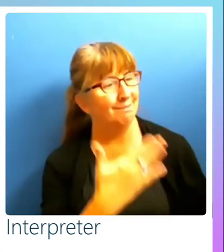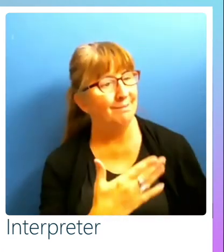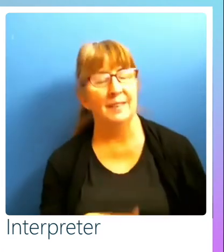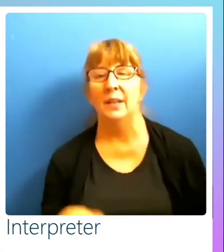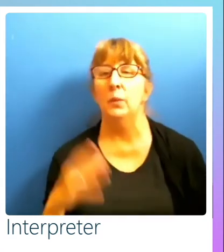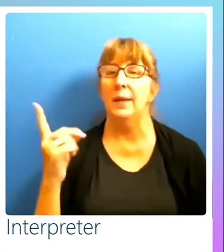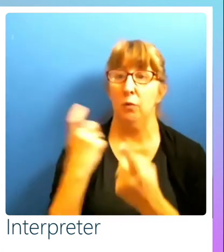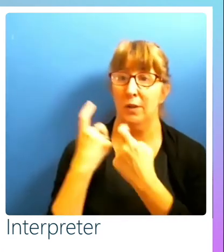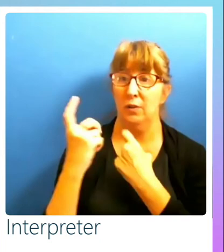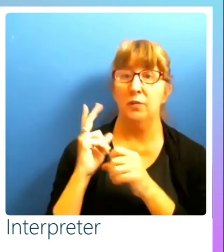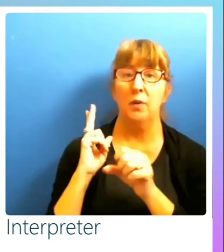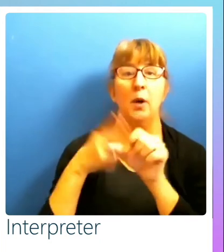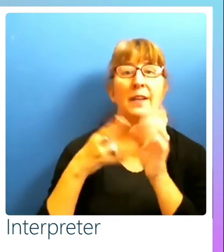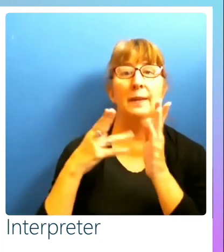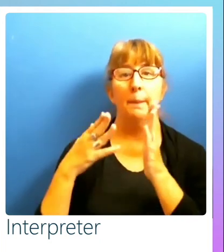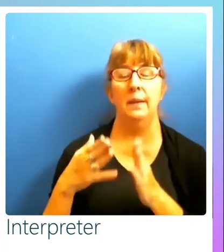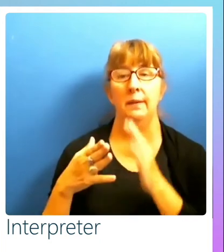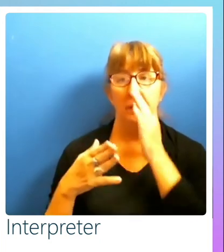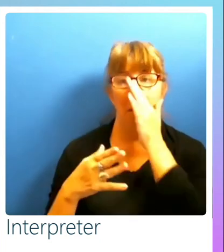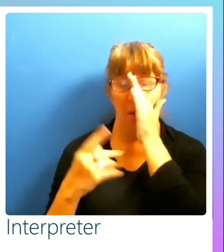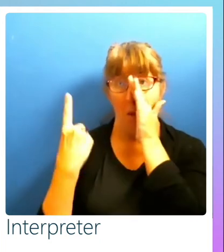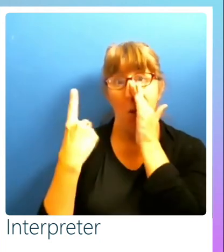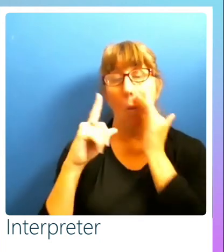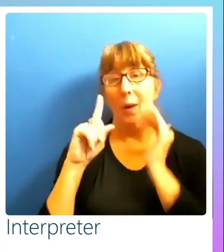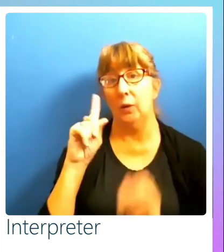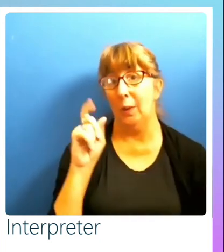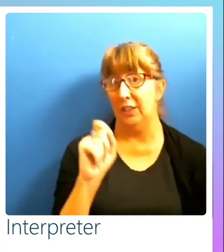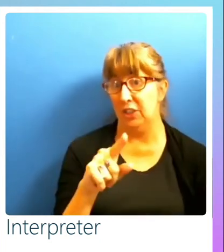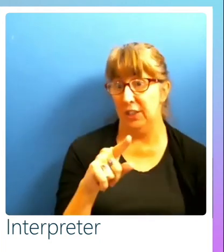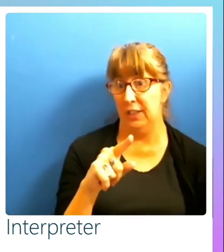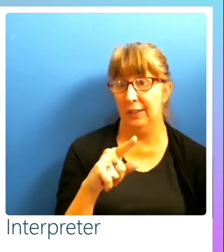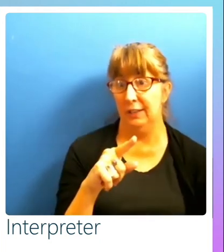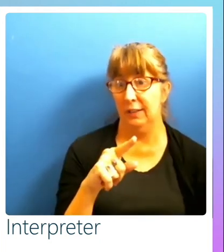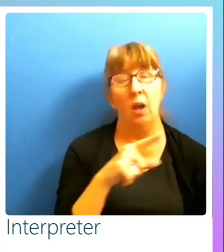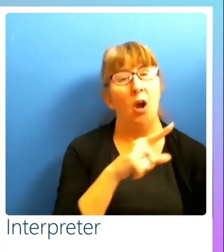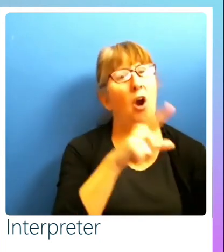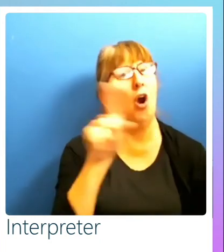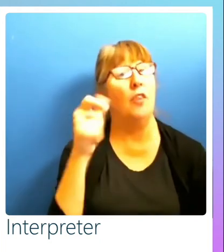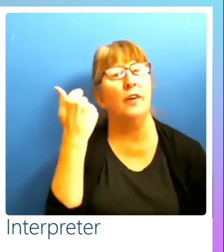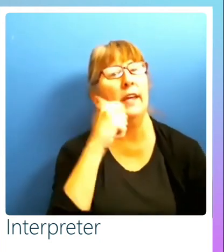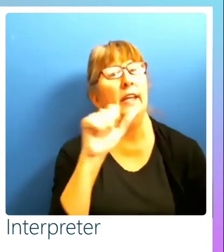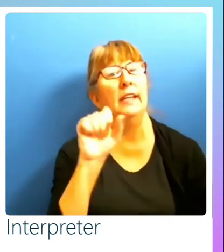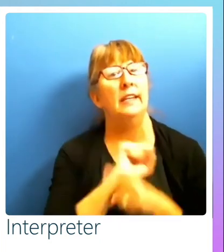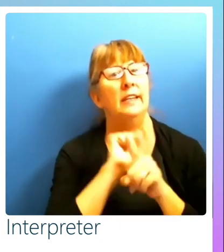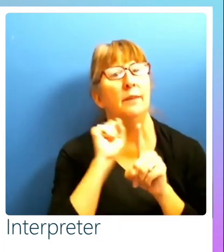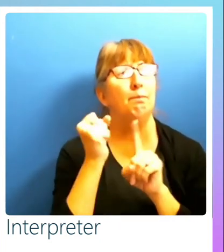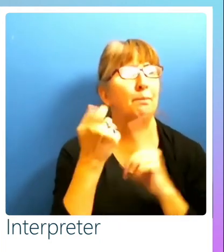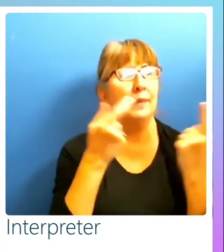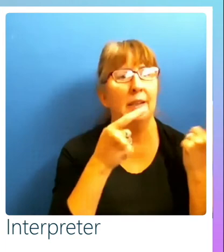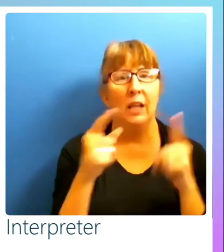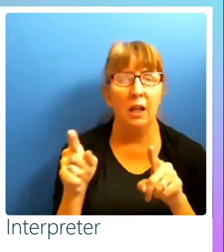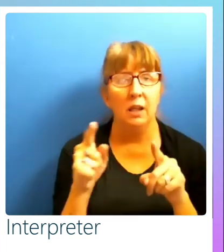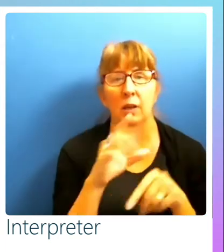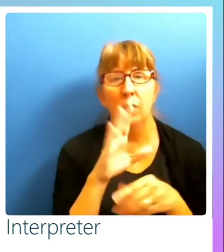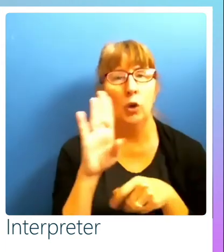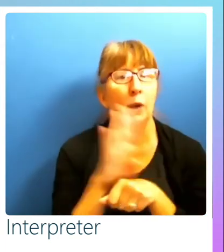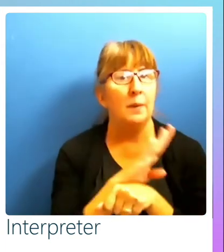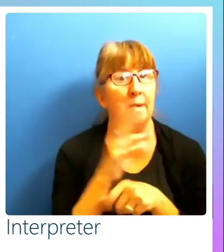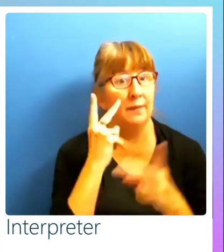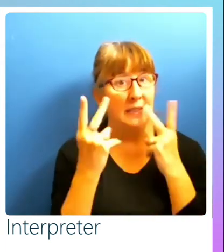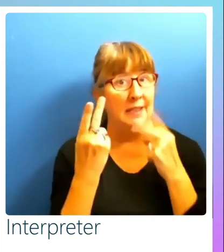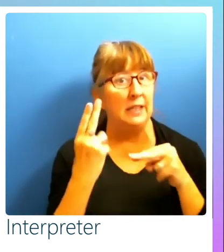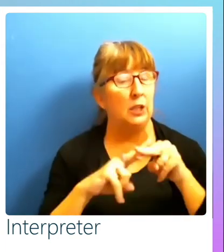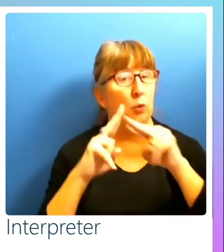participants. So one of the questions is, are there any case studies or companies who have seen an increase in